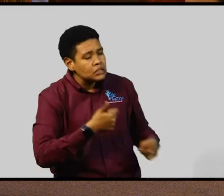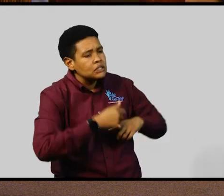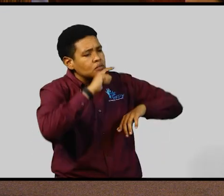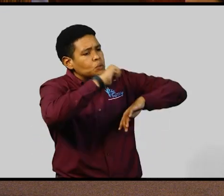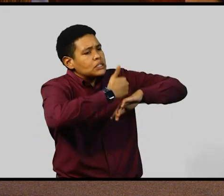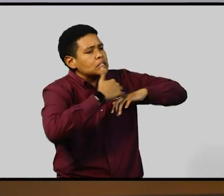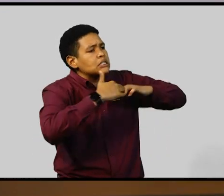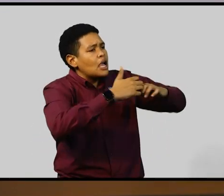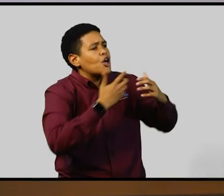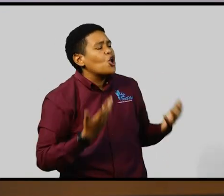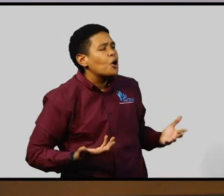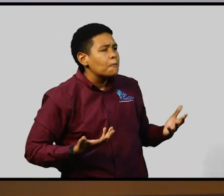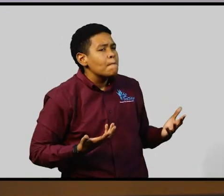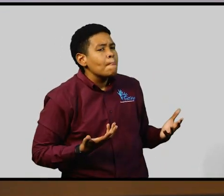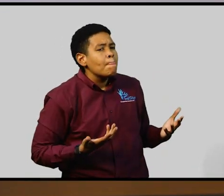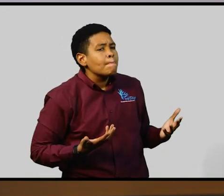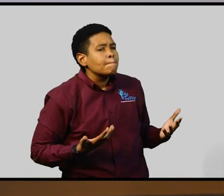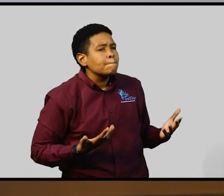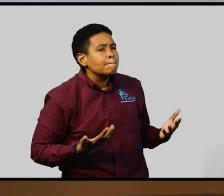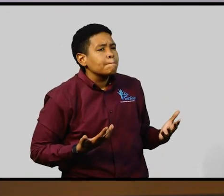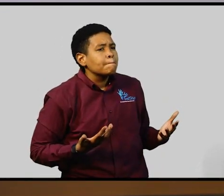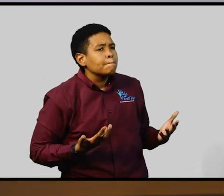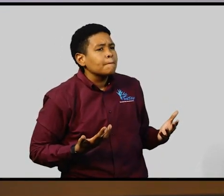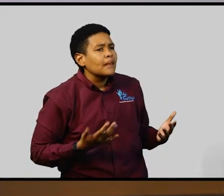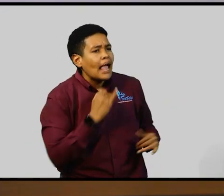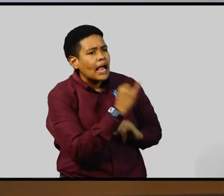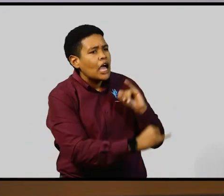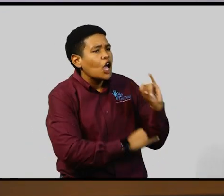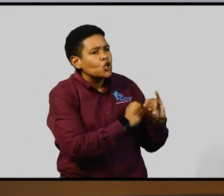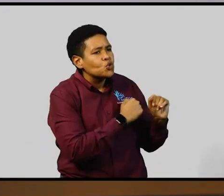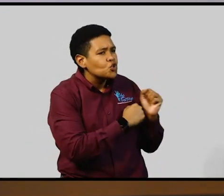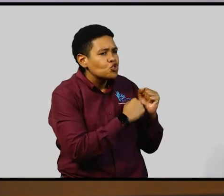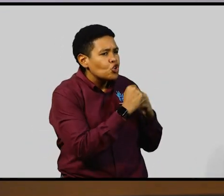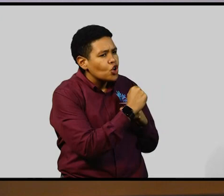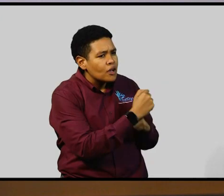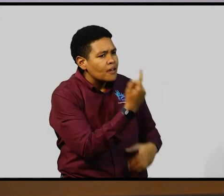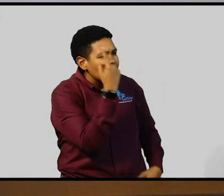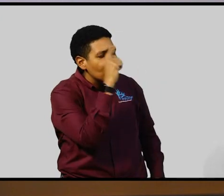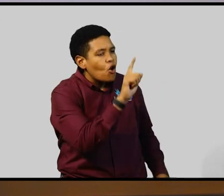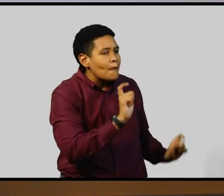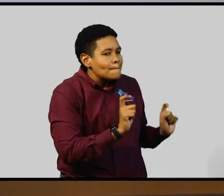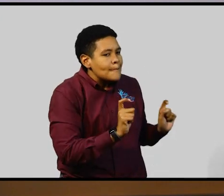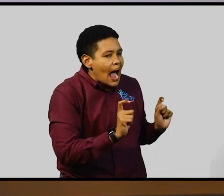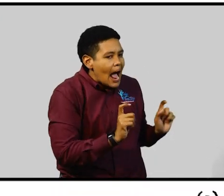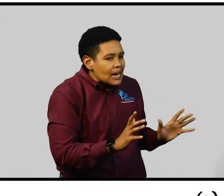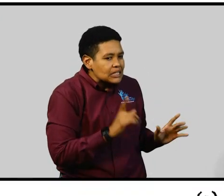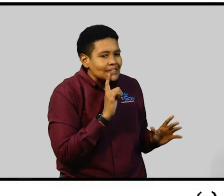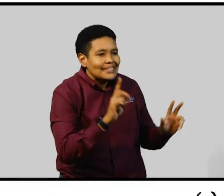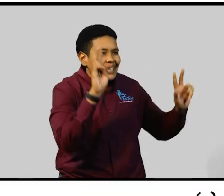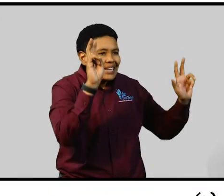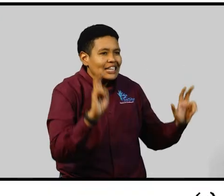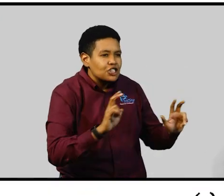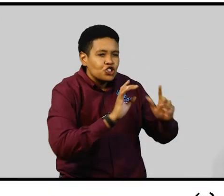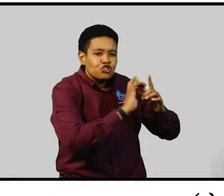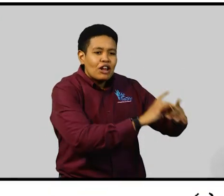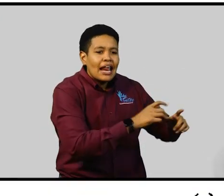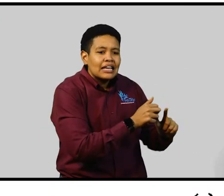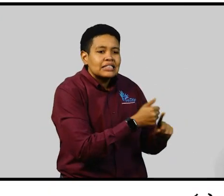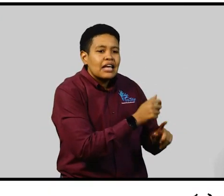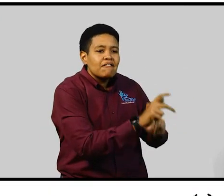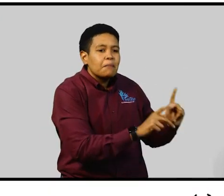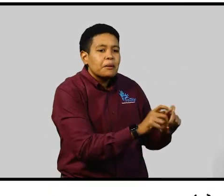place an institutional framework for managing issues relating